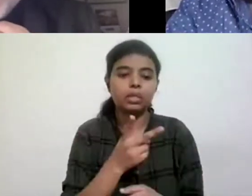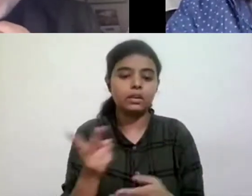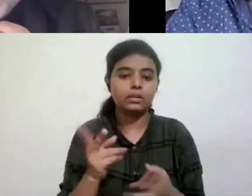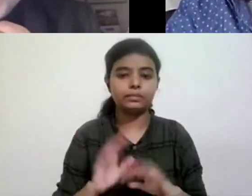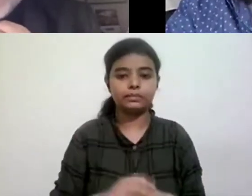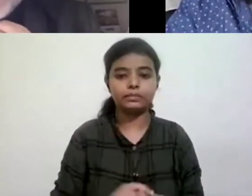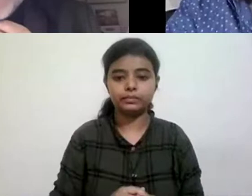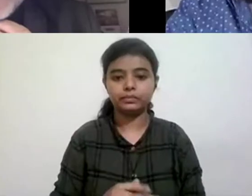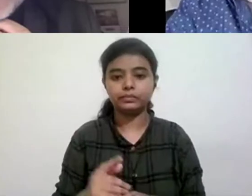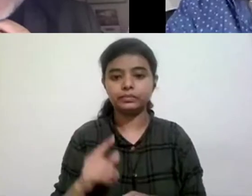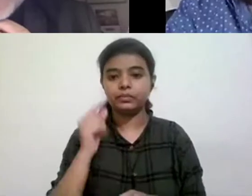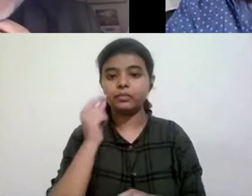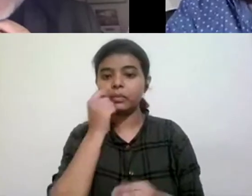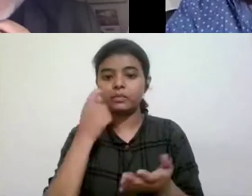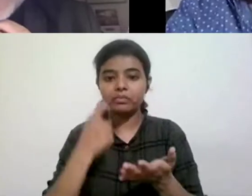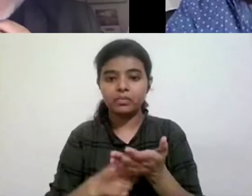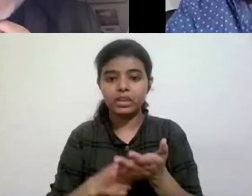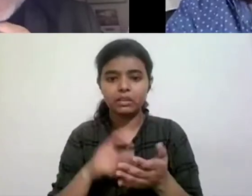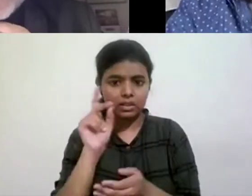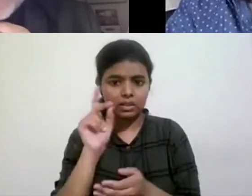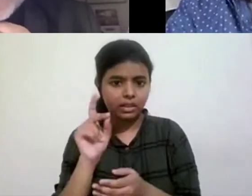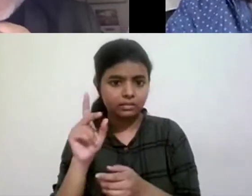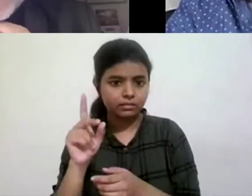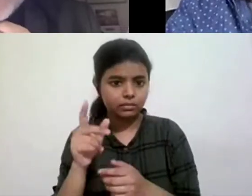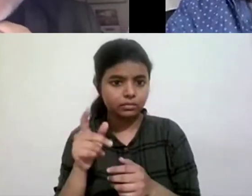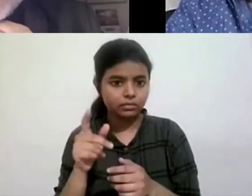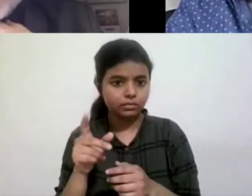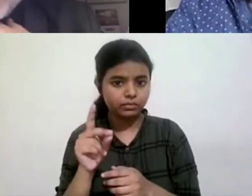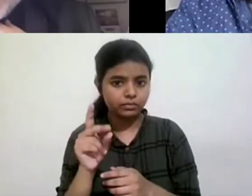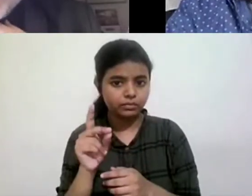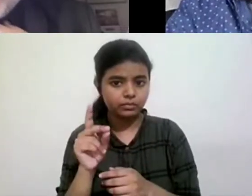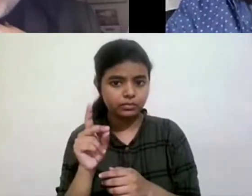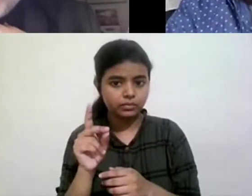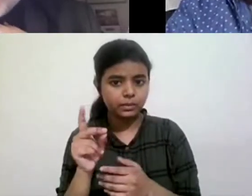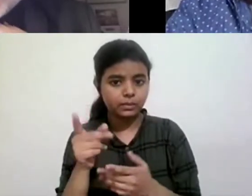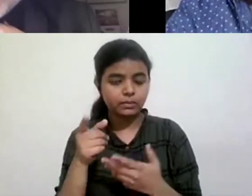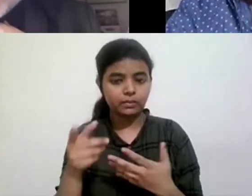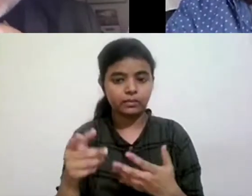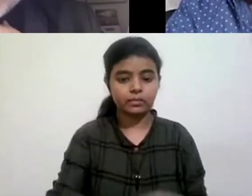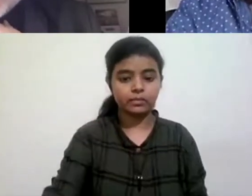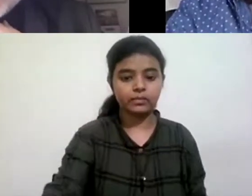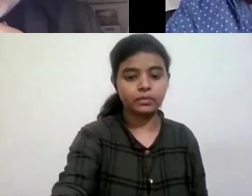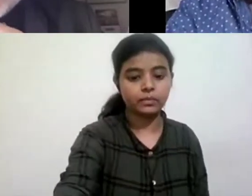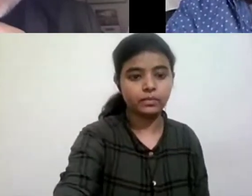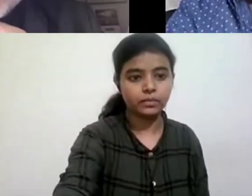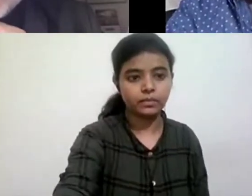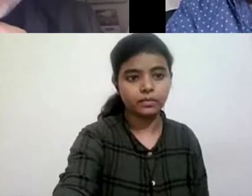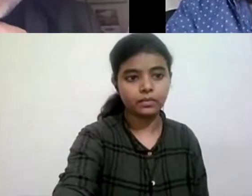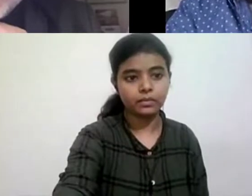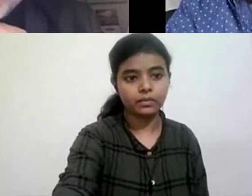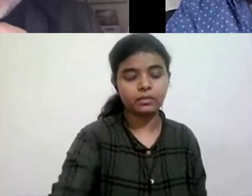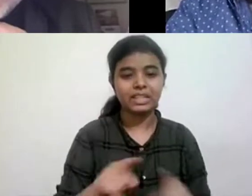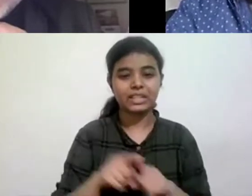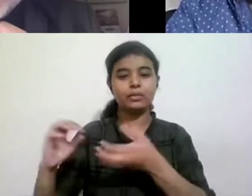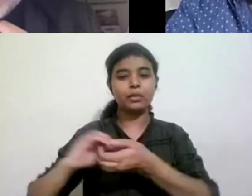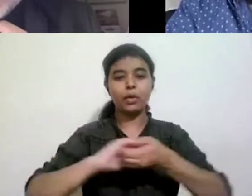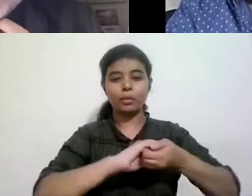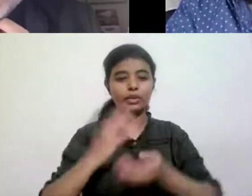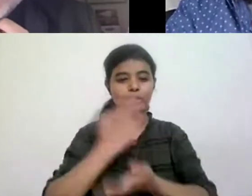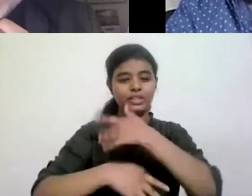Madhumi has a follow-up second question as well, where she wishes to ask if there's a need to also incorporate disability